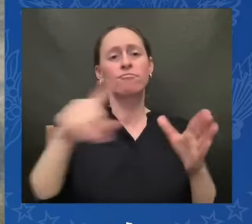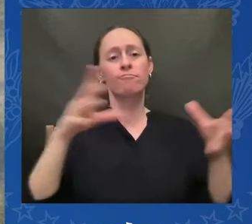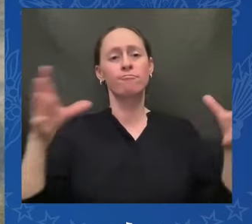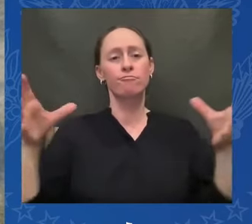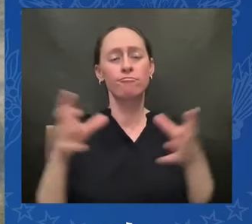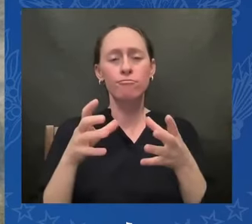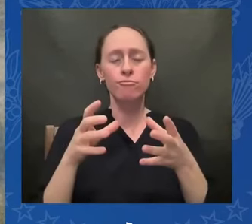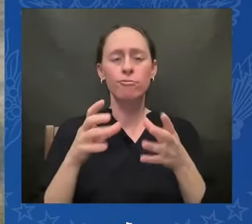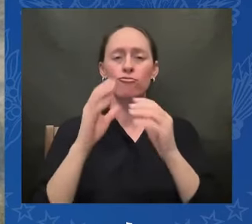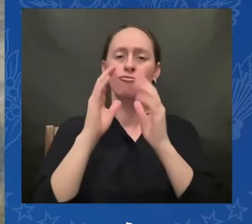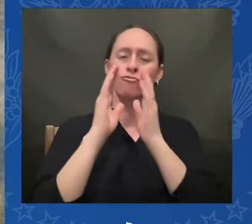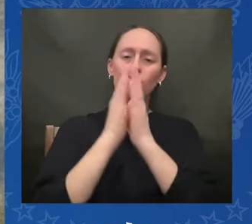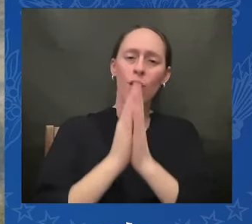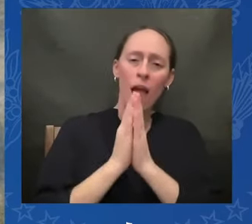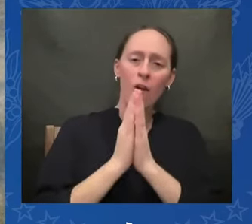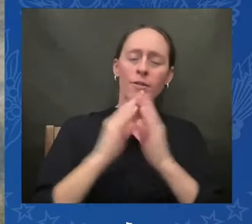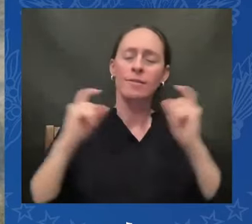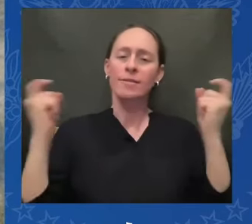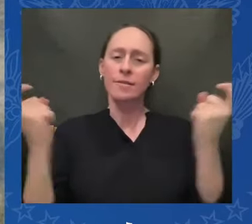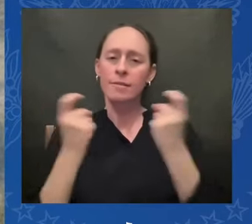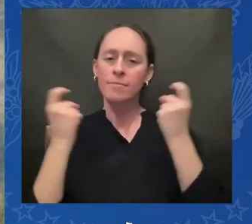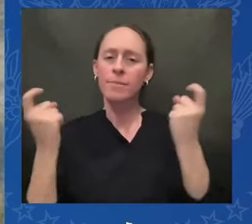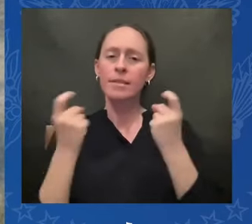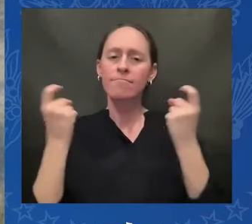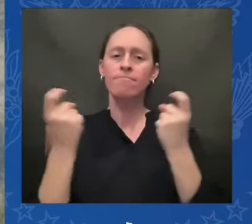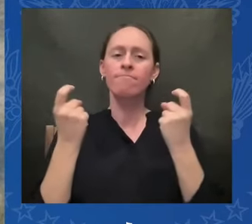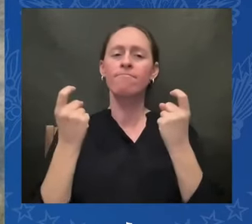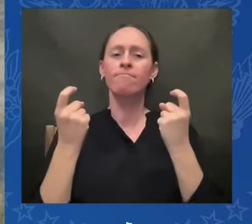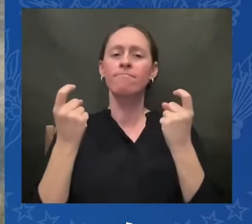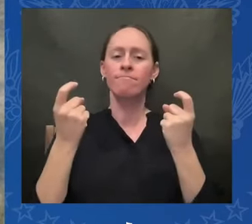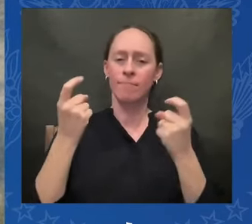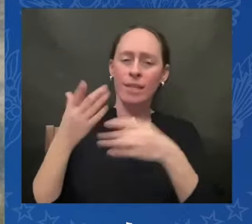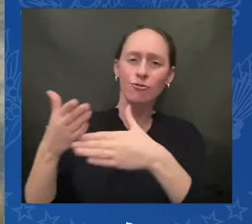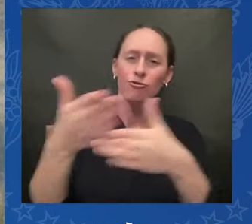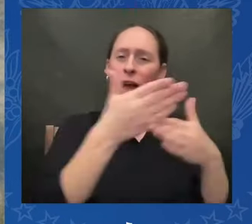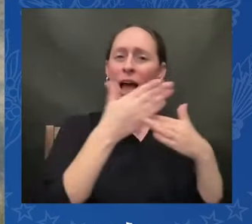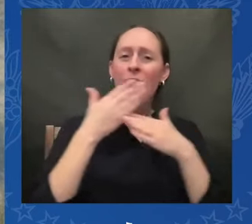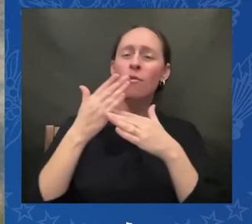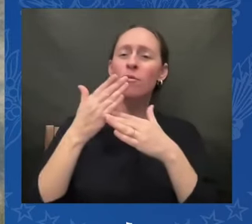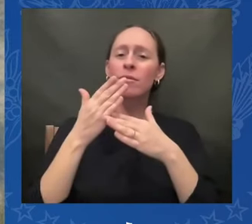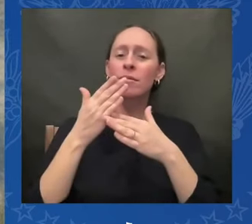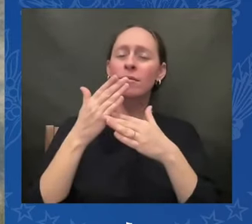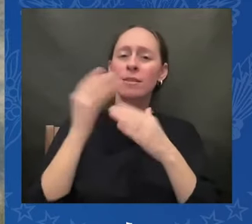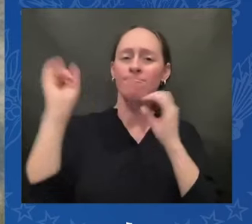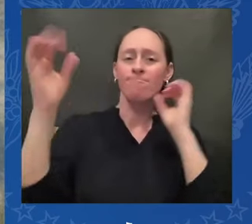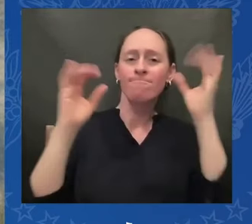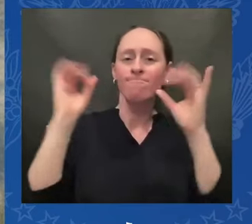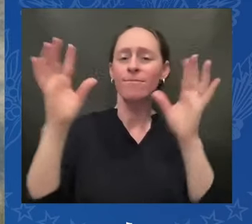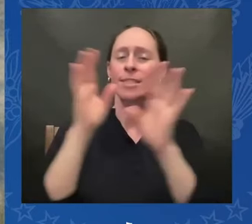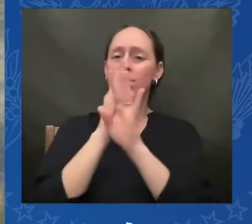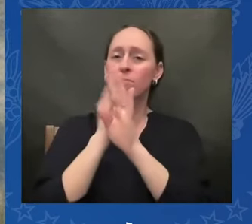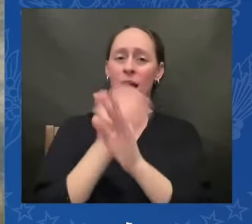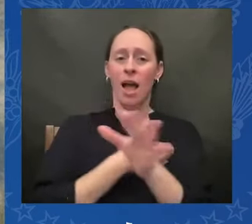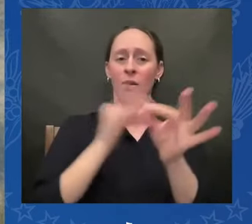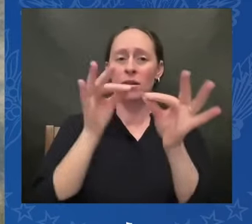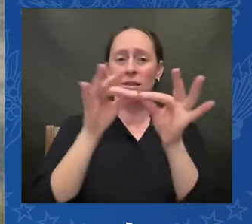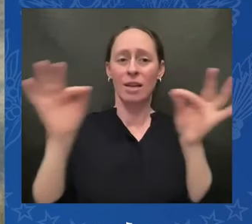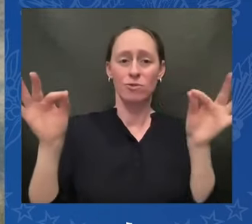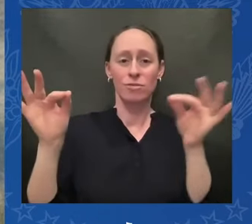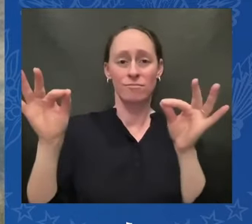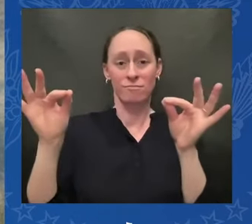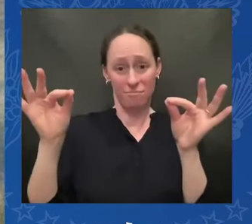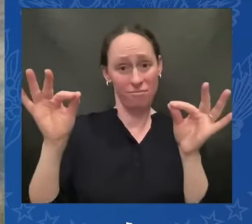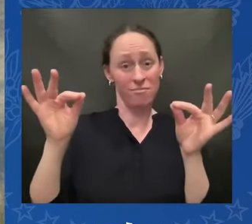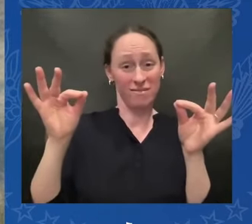even if our parents were afraid to teach us because that's how we honor those who sacrificed